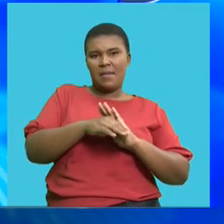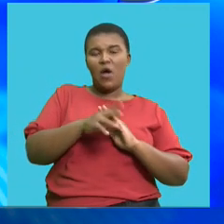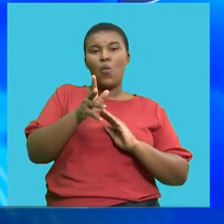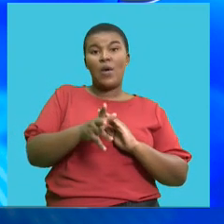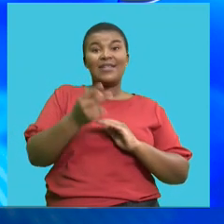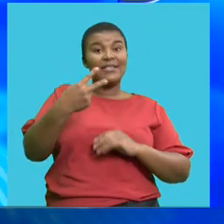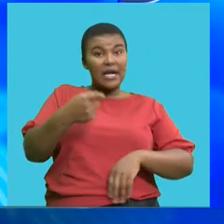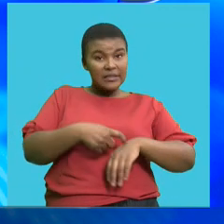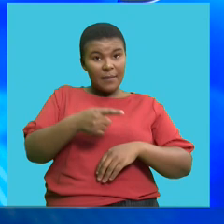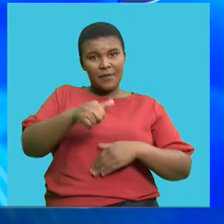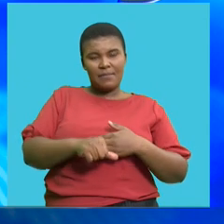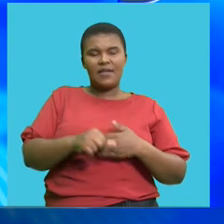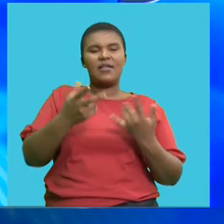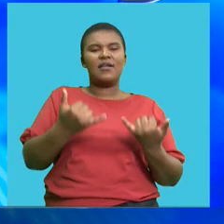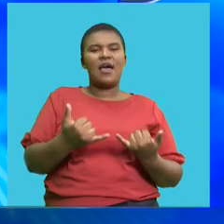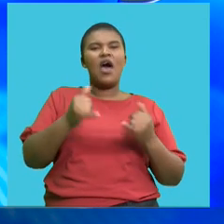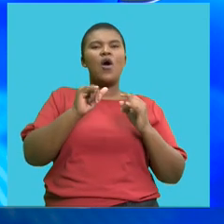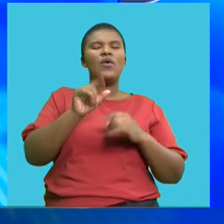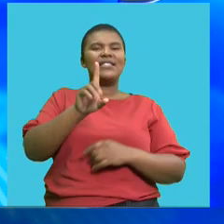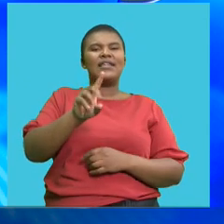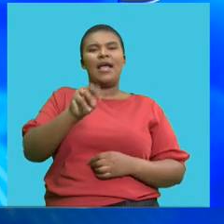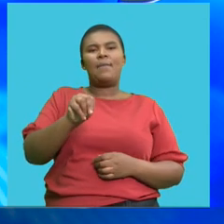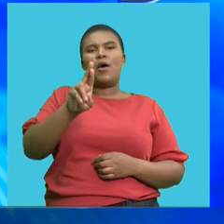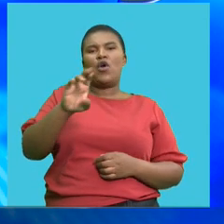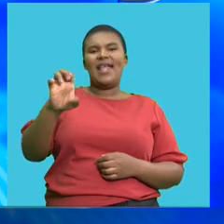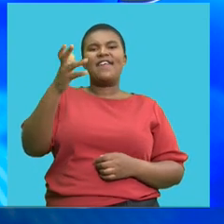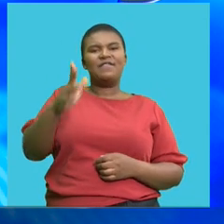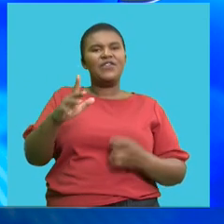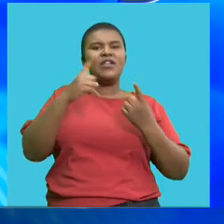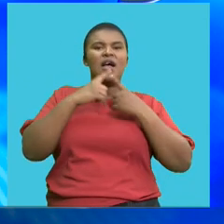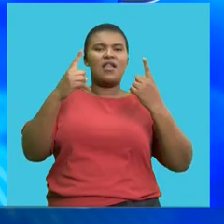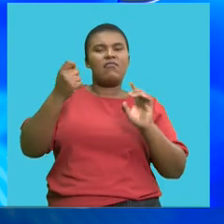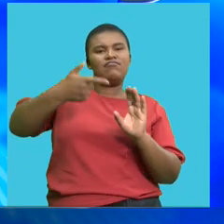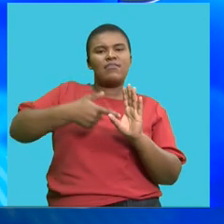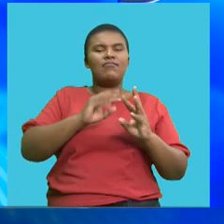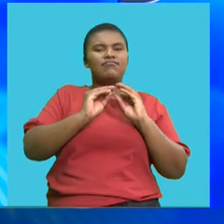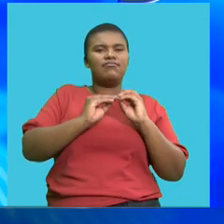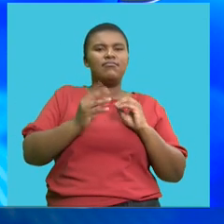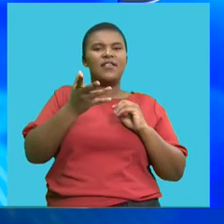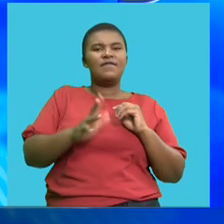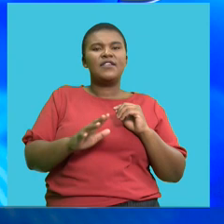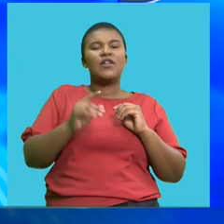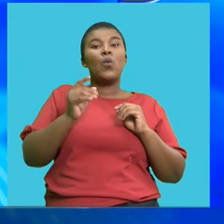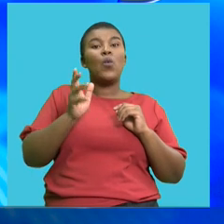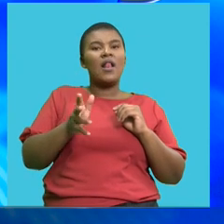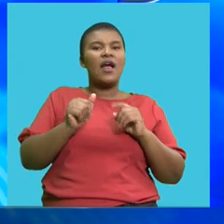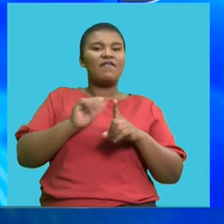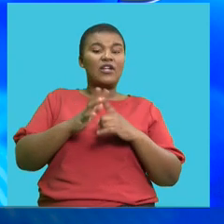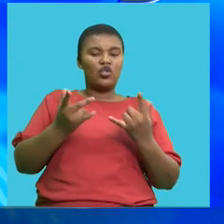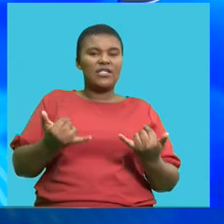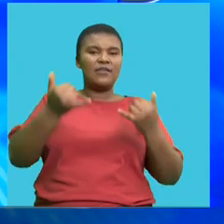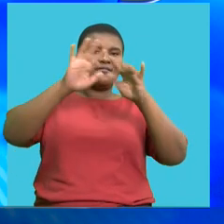the department of mineral resources and energy has announced the latest fuel price adjustments effective from midnight on wednesday